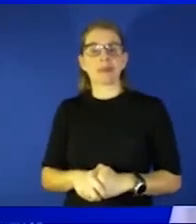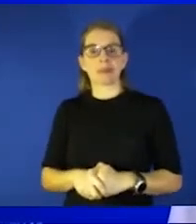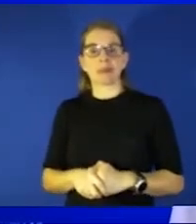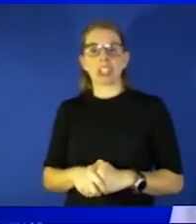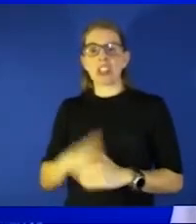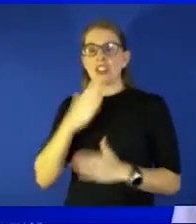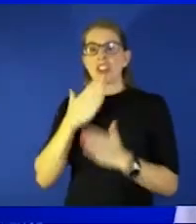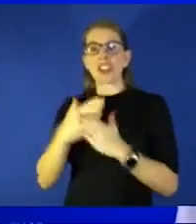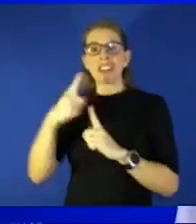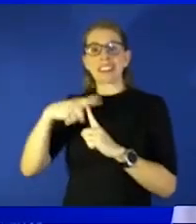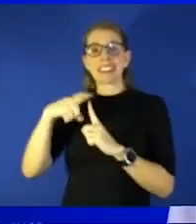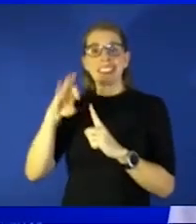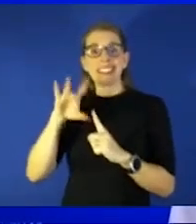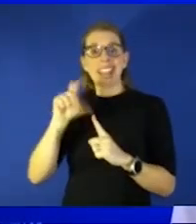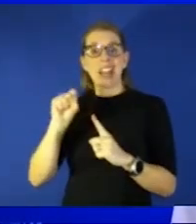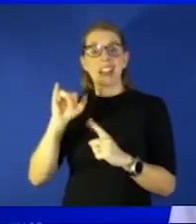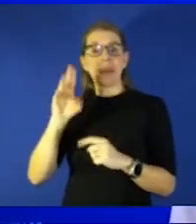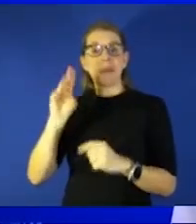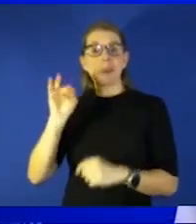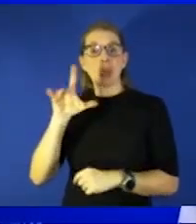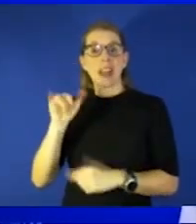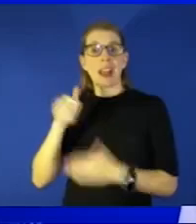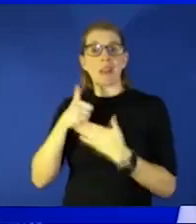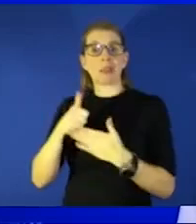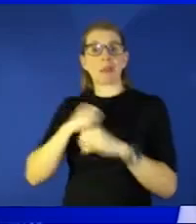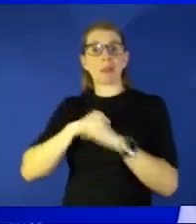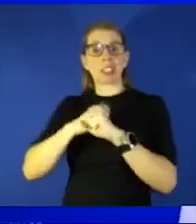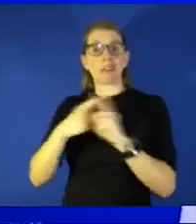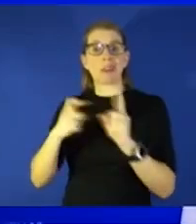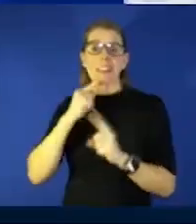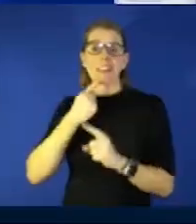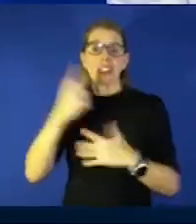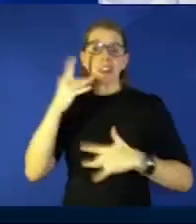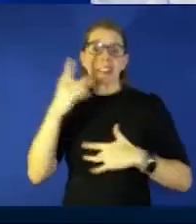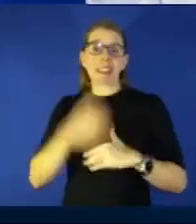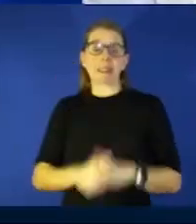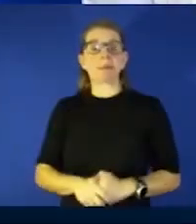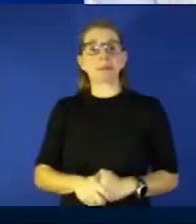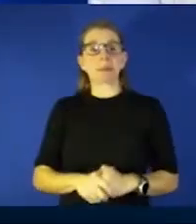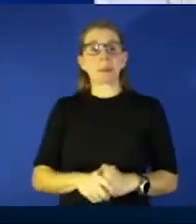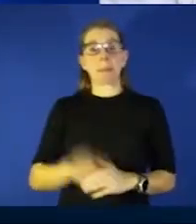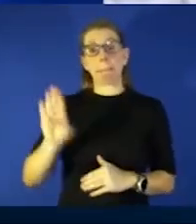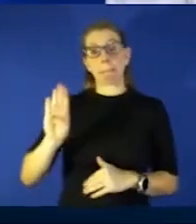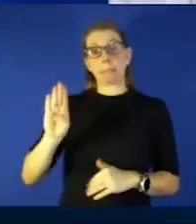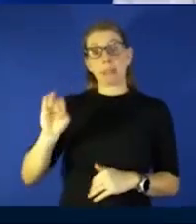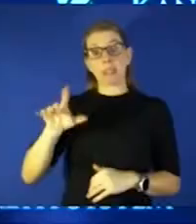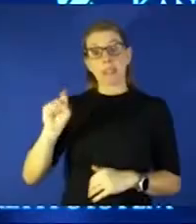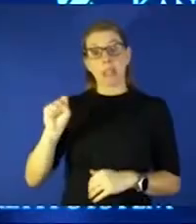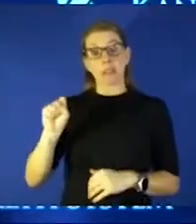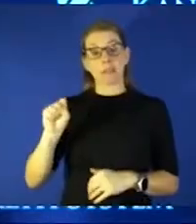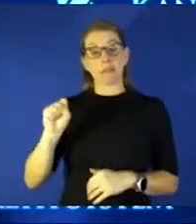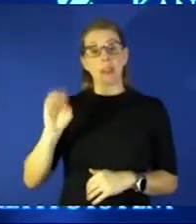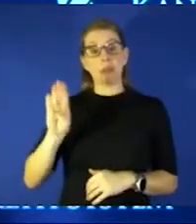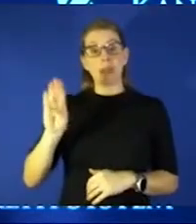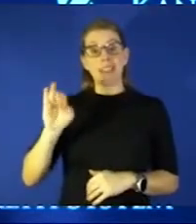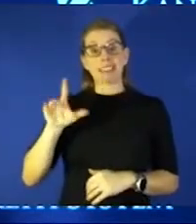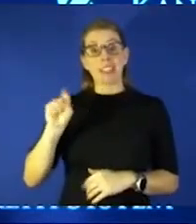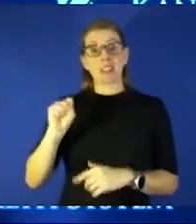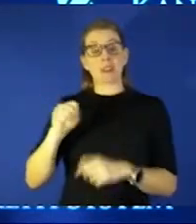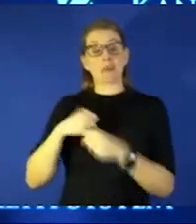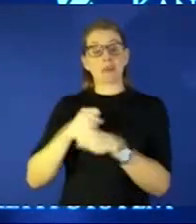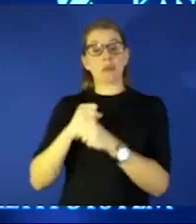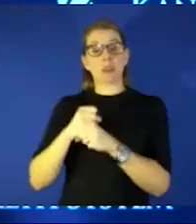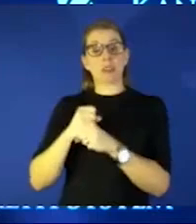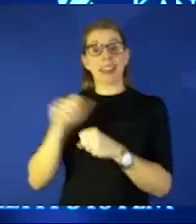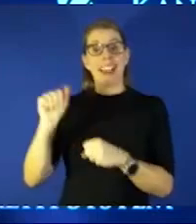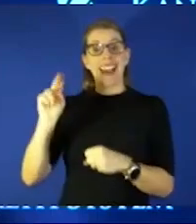immunity to help us protect against severe disease so you know the difference is what b cells do b cells produce antibodies antibodies go up